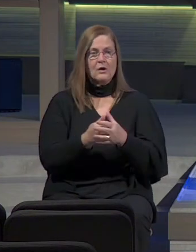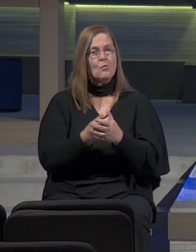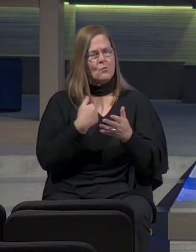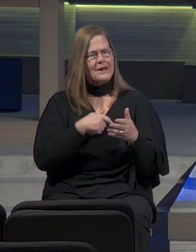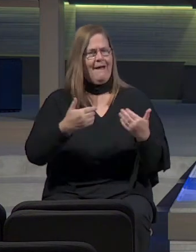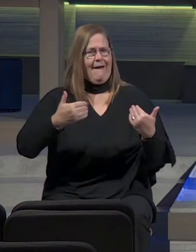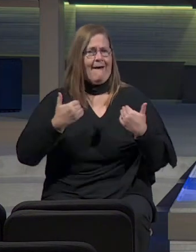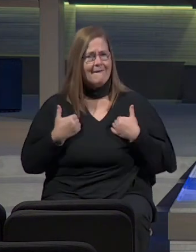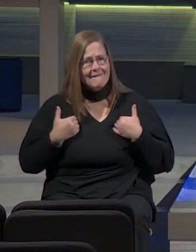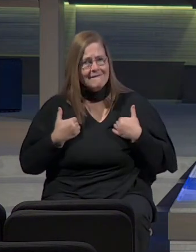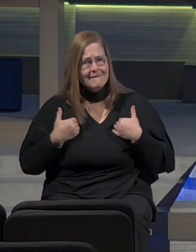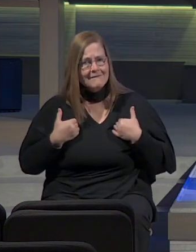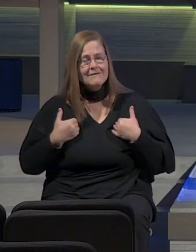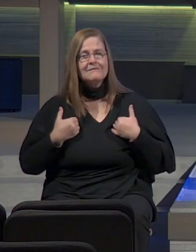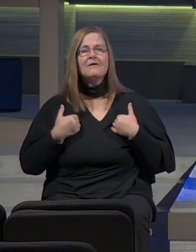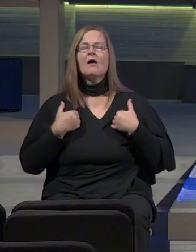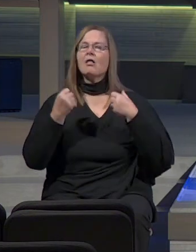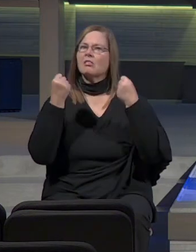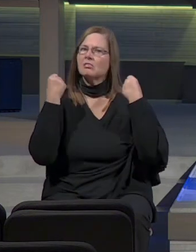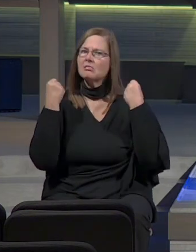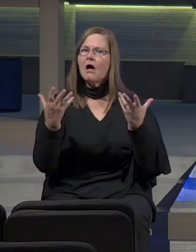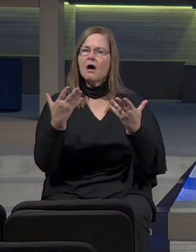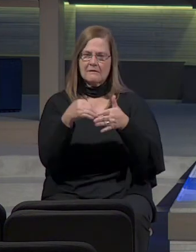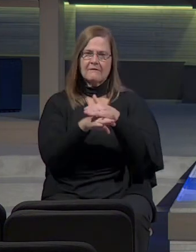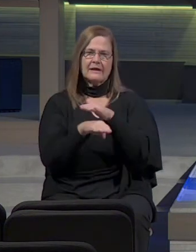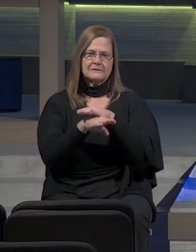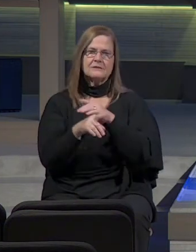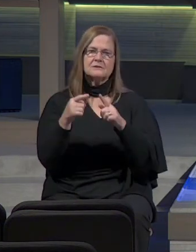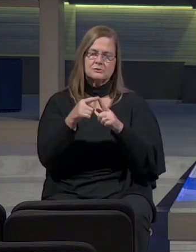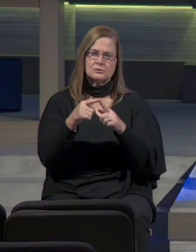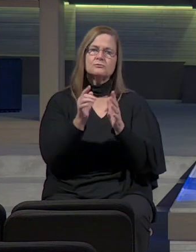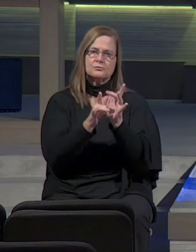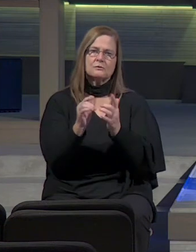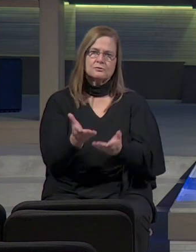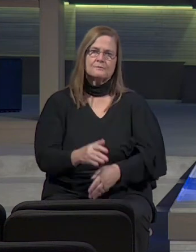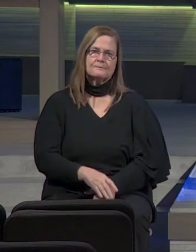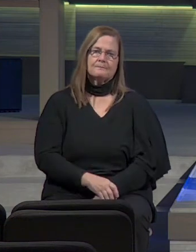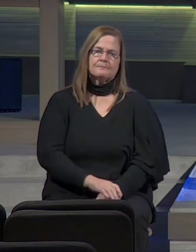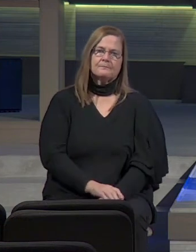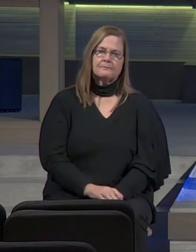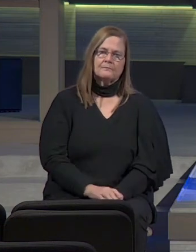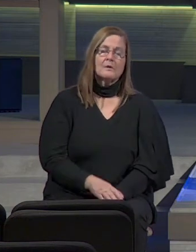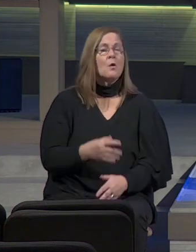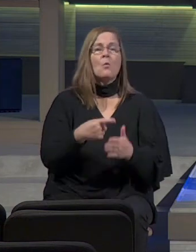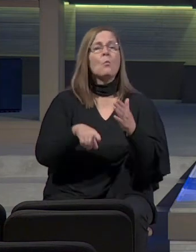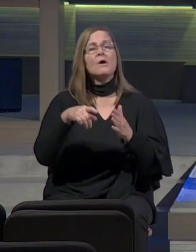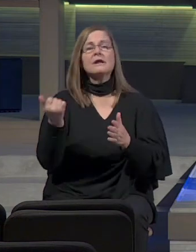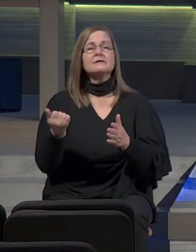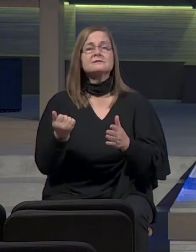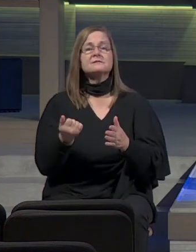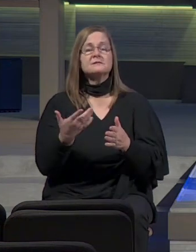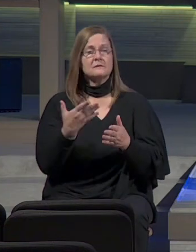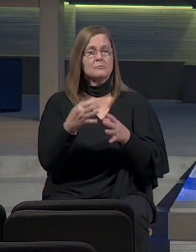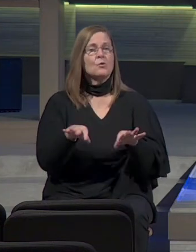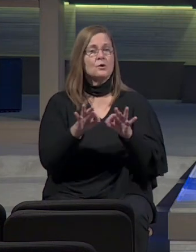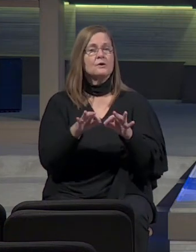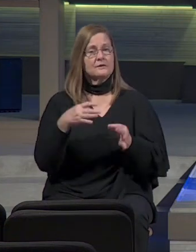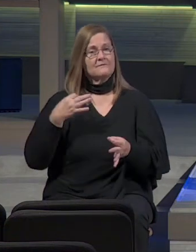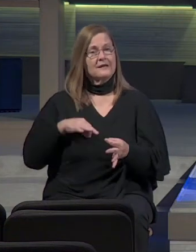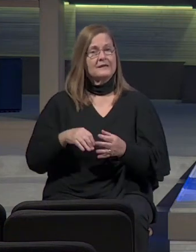We have loads of access to Scripture. What else is another big advantage that we have?